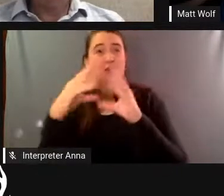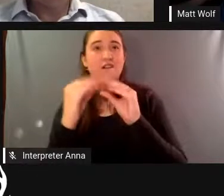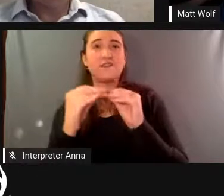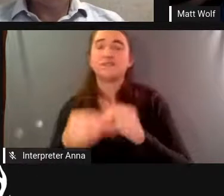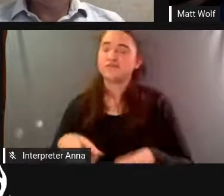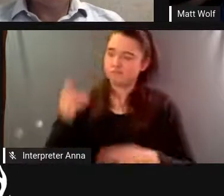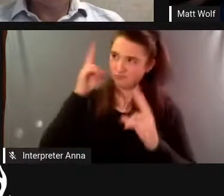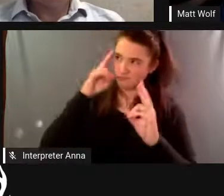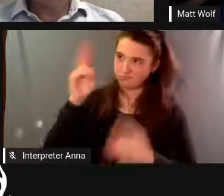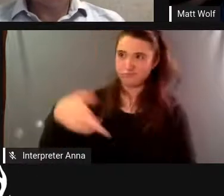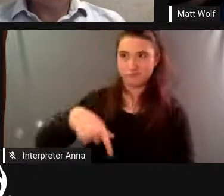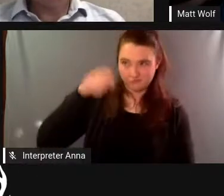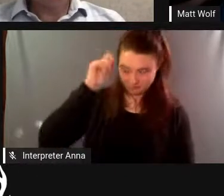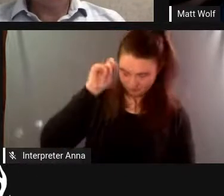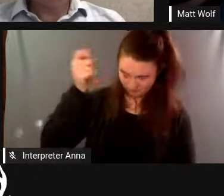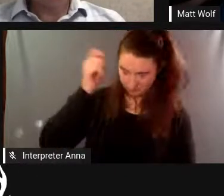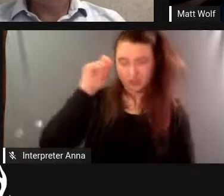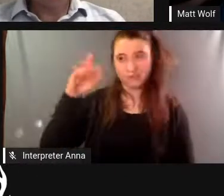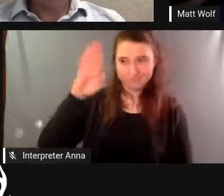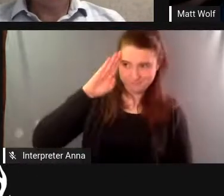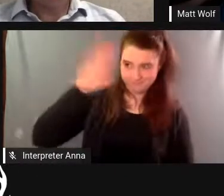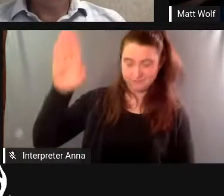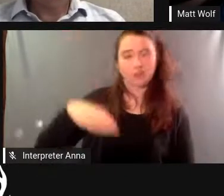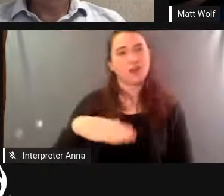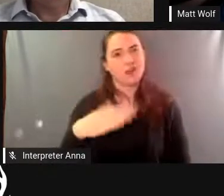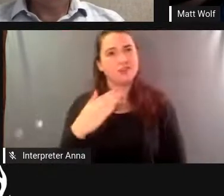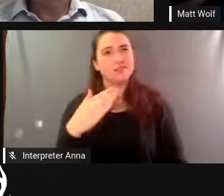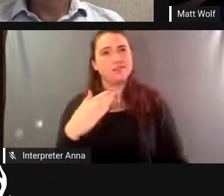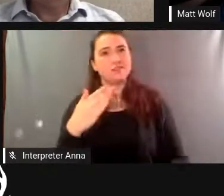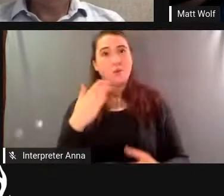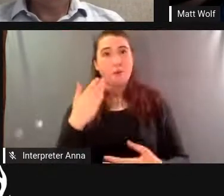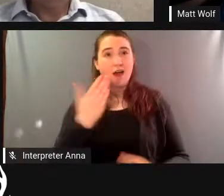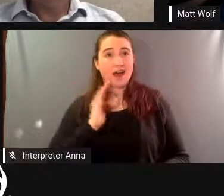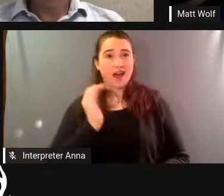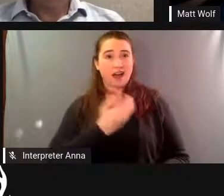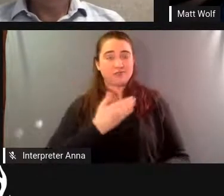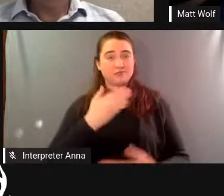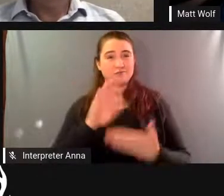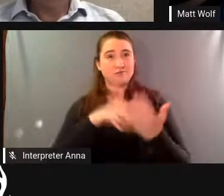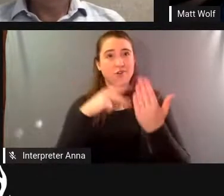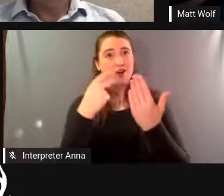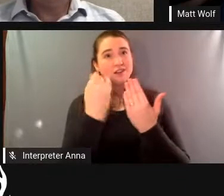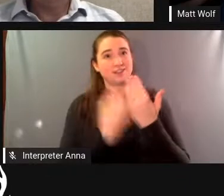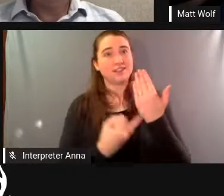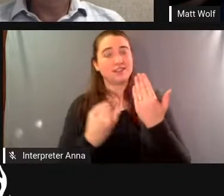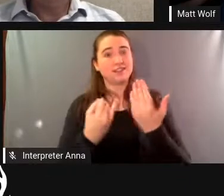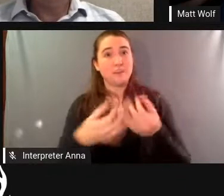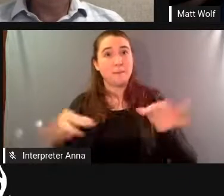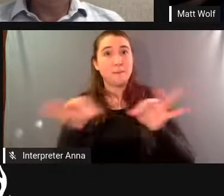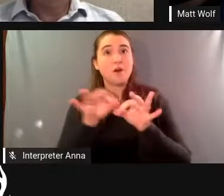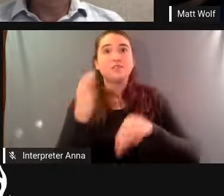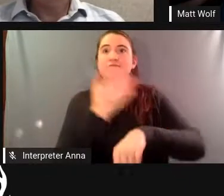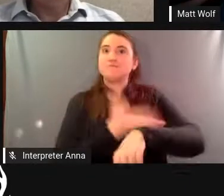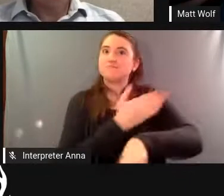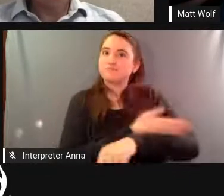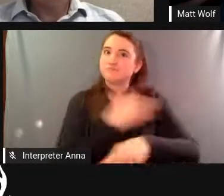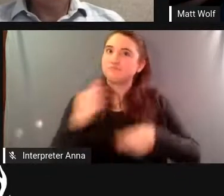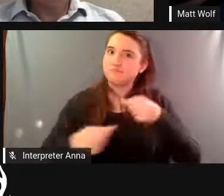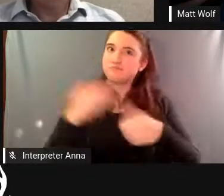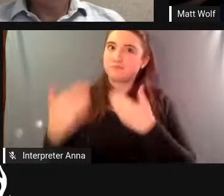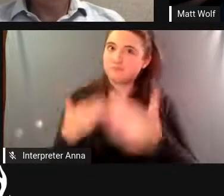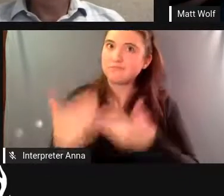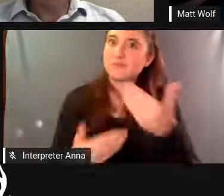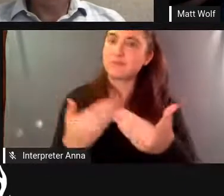work and the legacy and the importance of bias for two i think only grows and